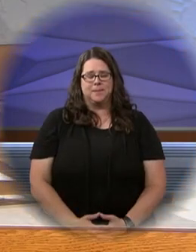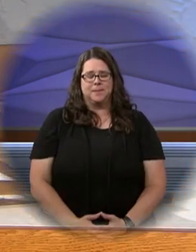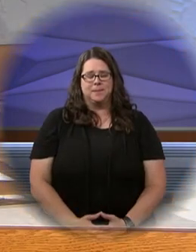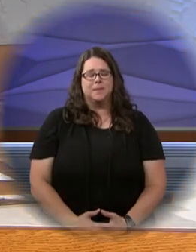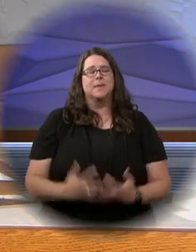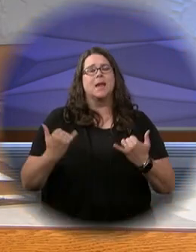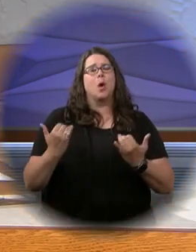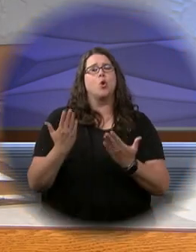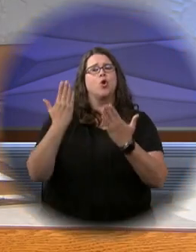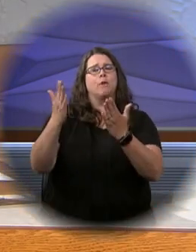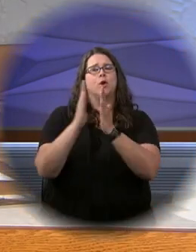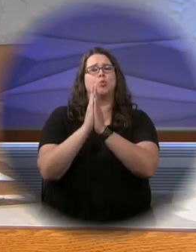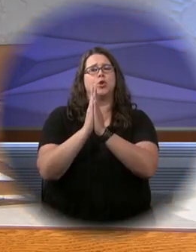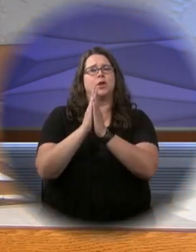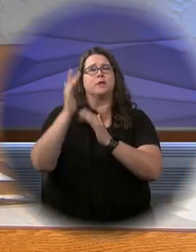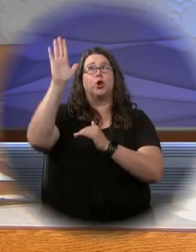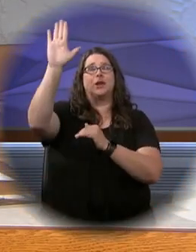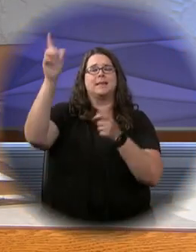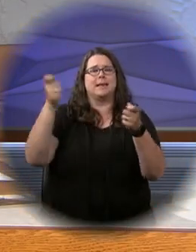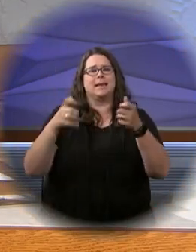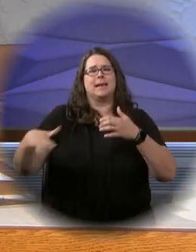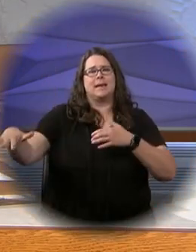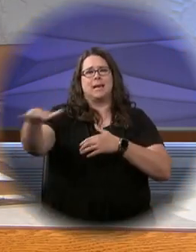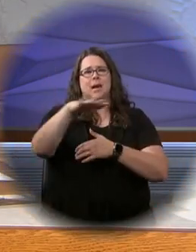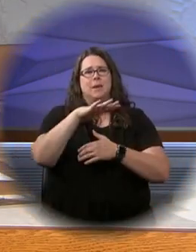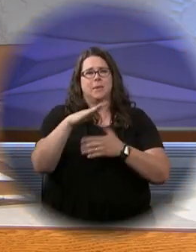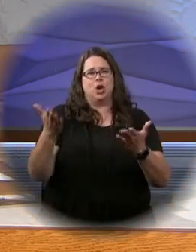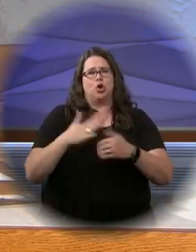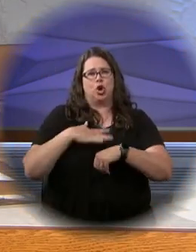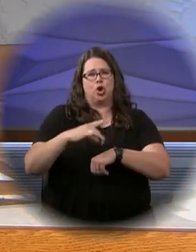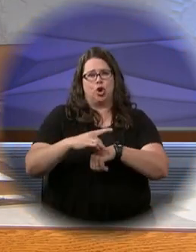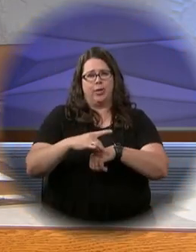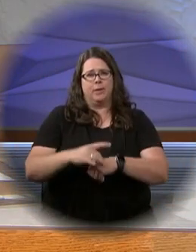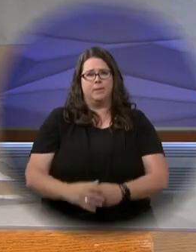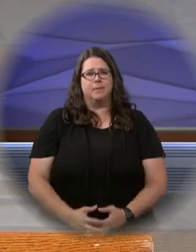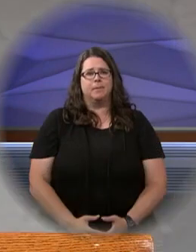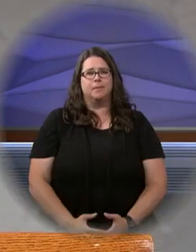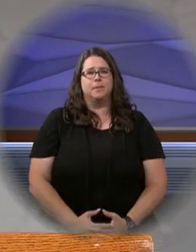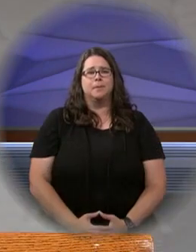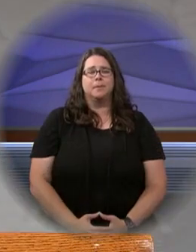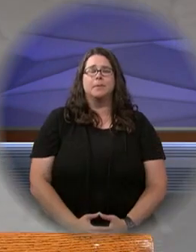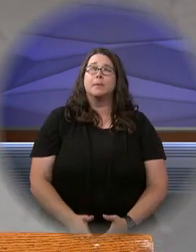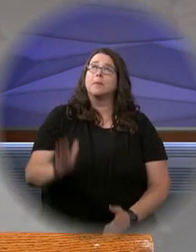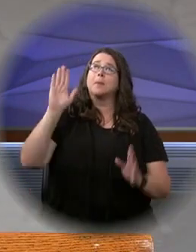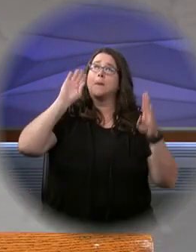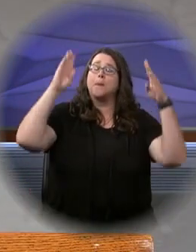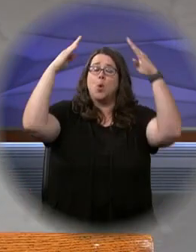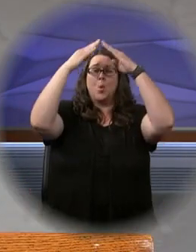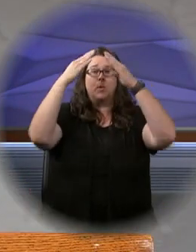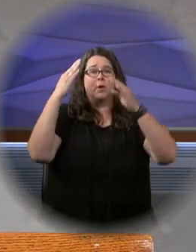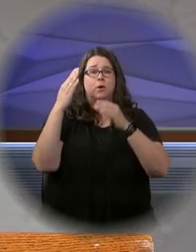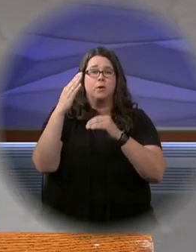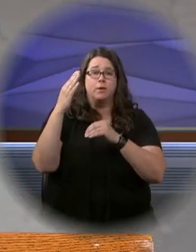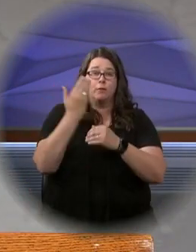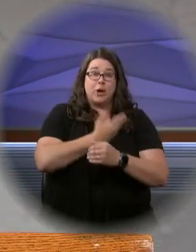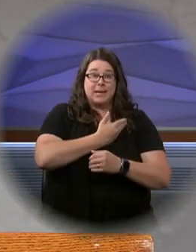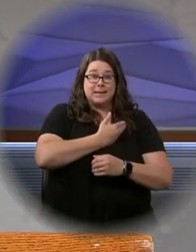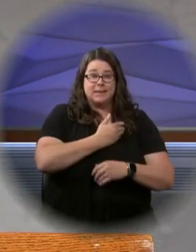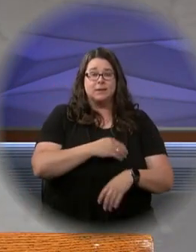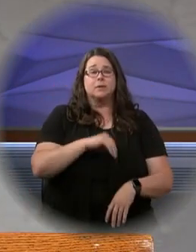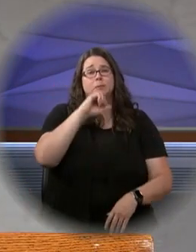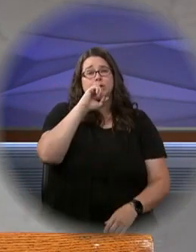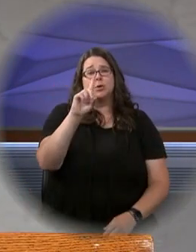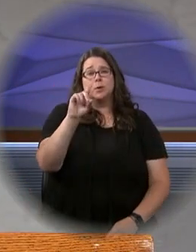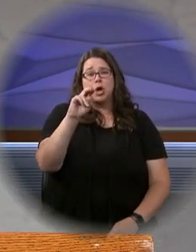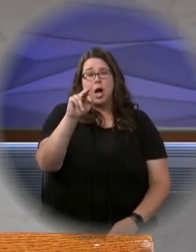We now offer our prayers for God's kingdom here on earth. That Pope Francis, Bishop Donald, and